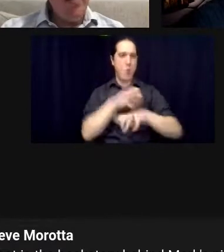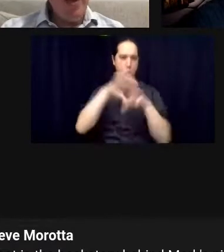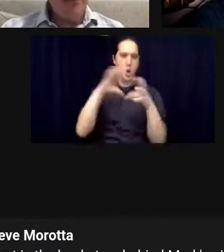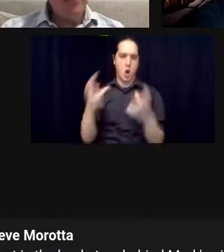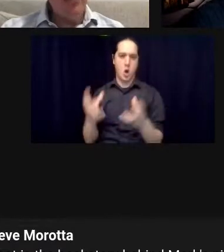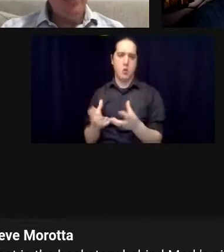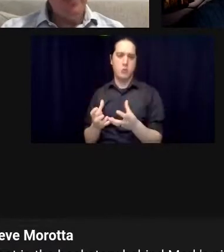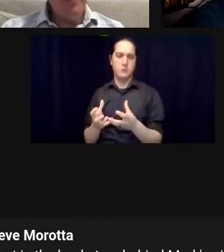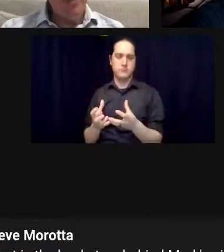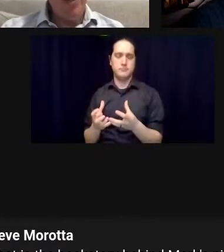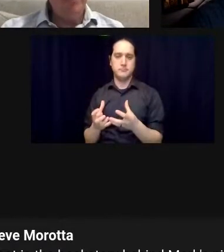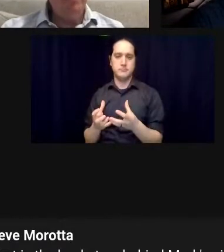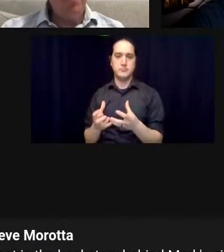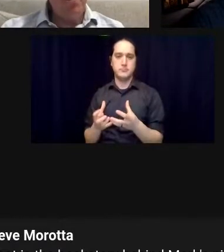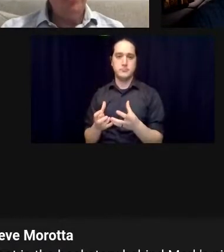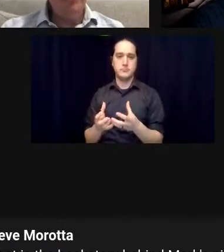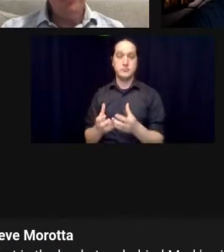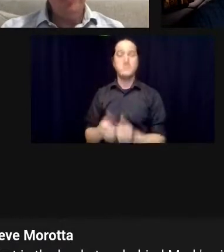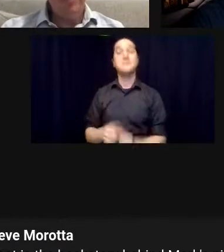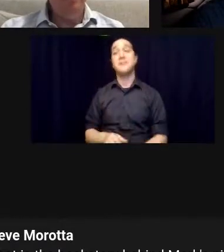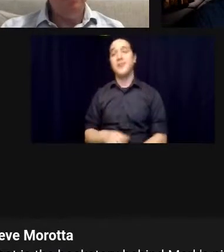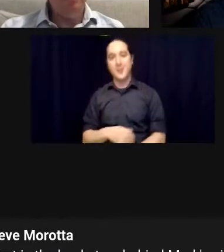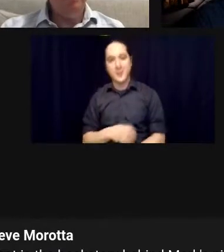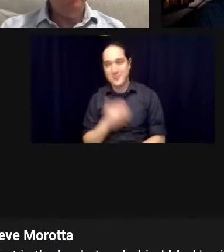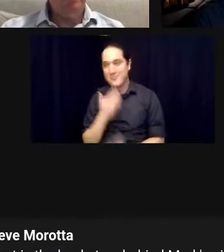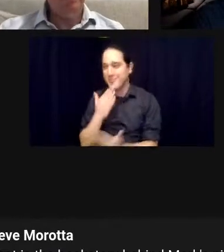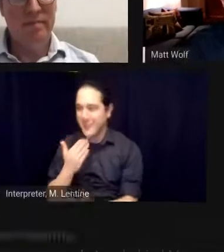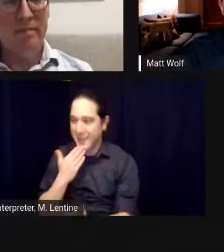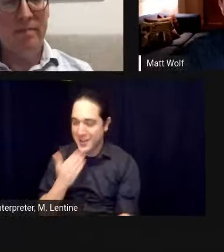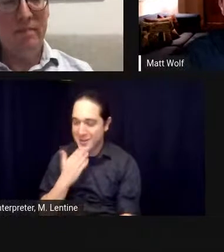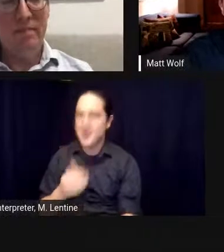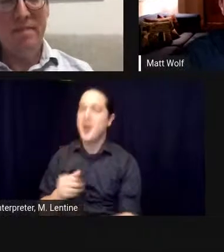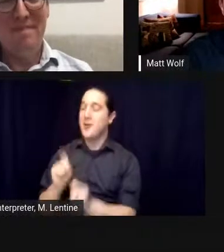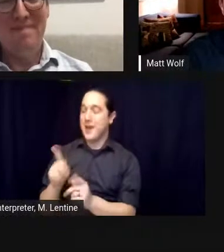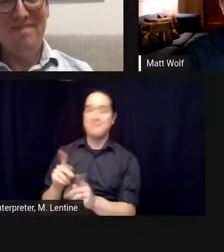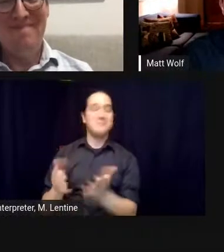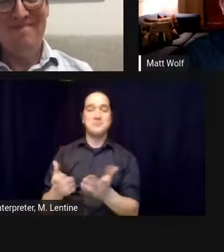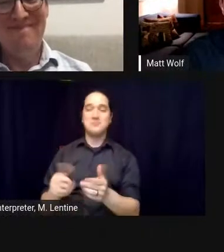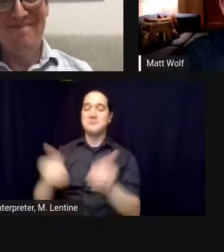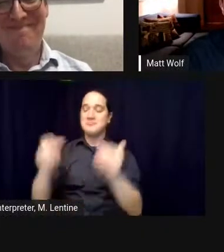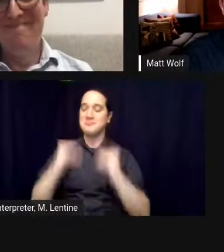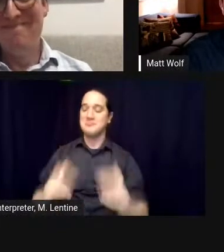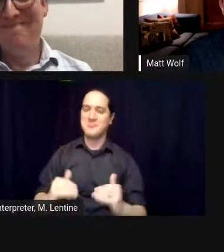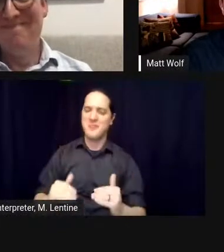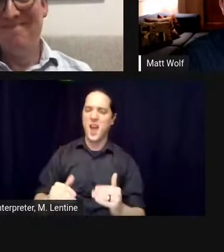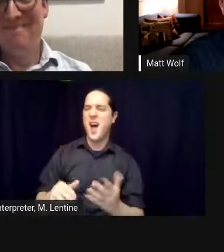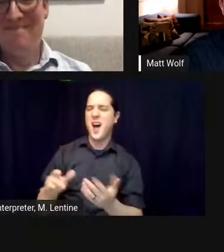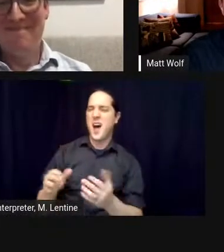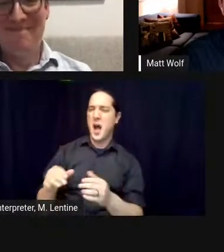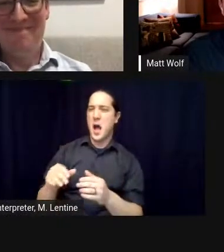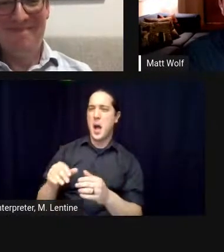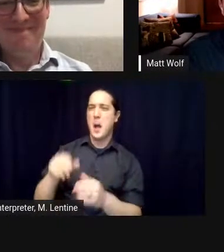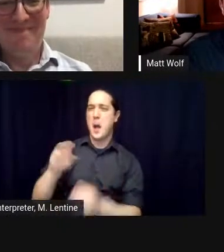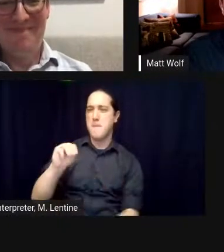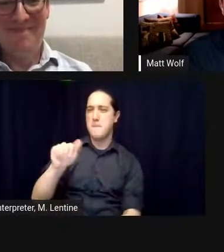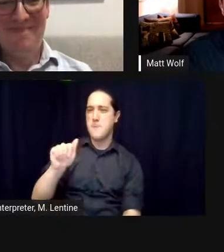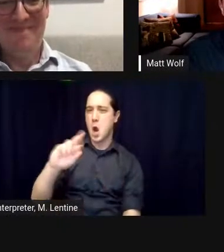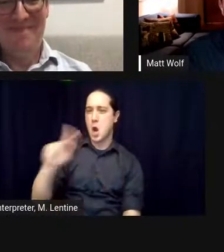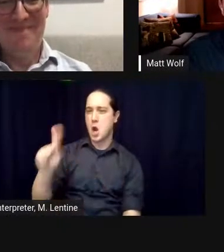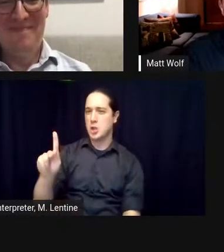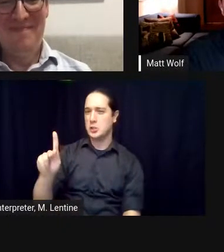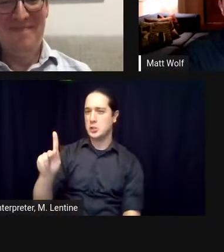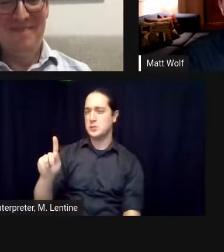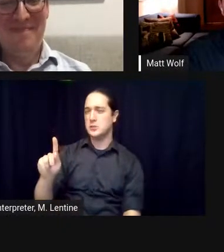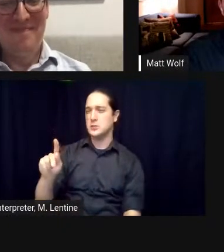what is the backstory behind mark's nickname uh okay well i wrote another book